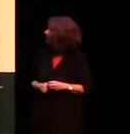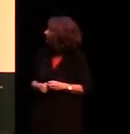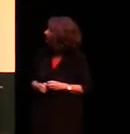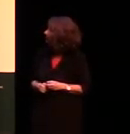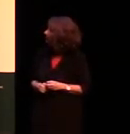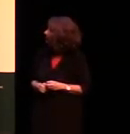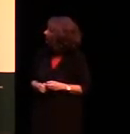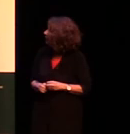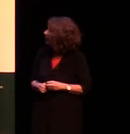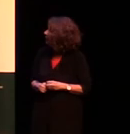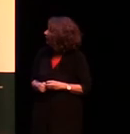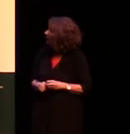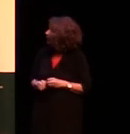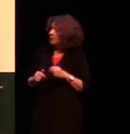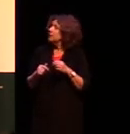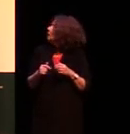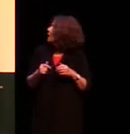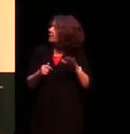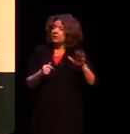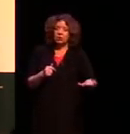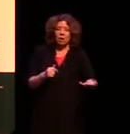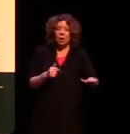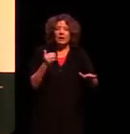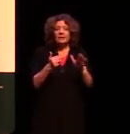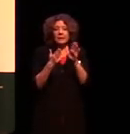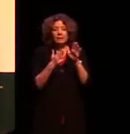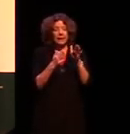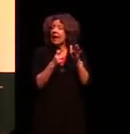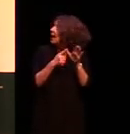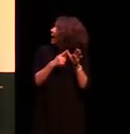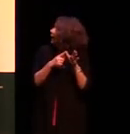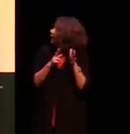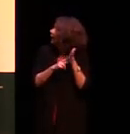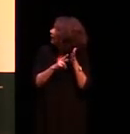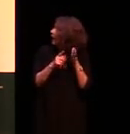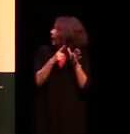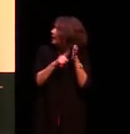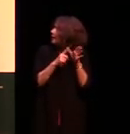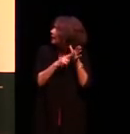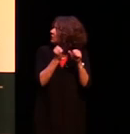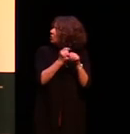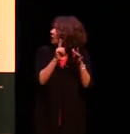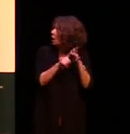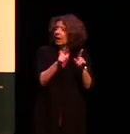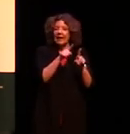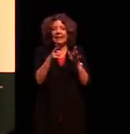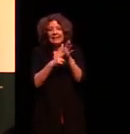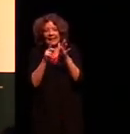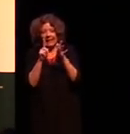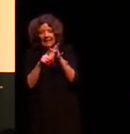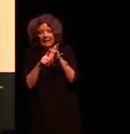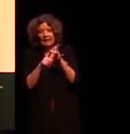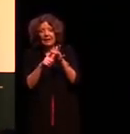that the word for child has knee on the end and the word for dog has g on the end